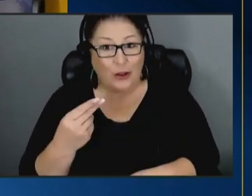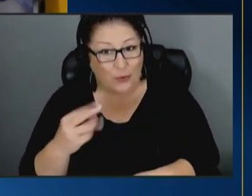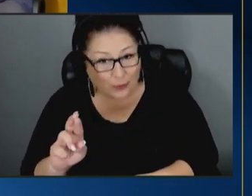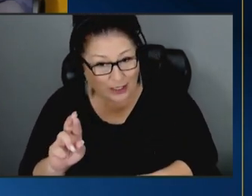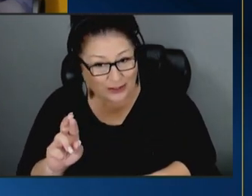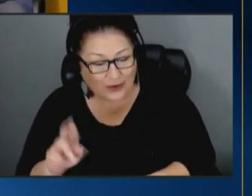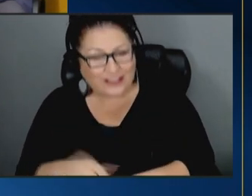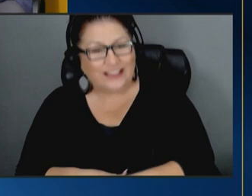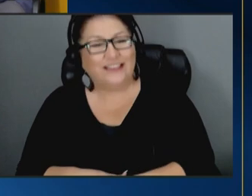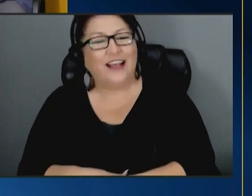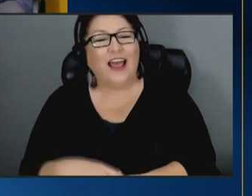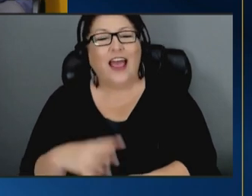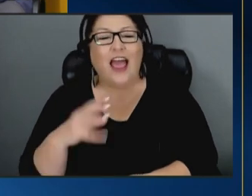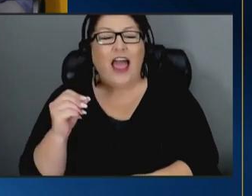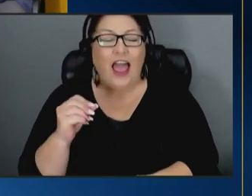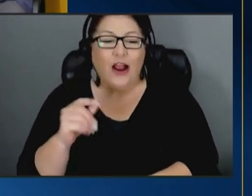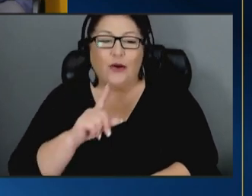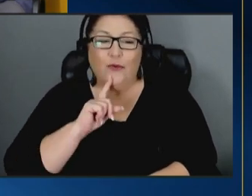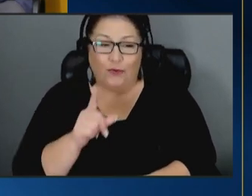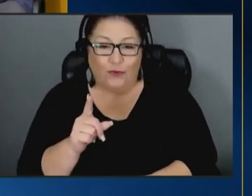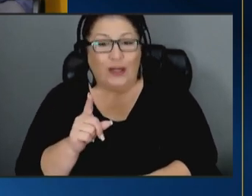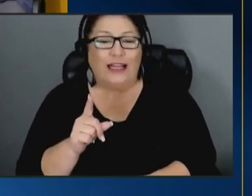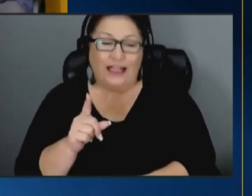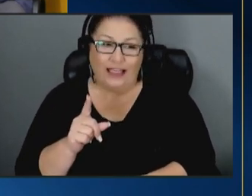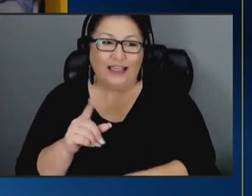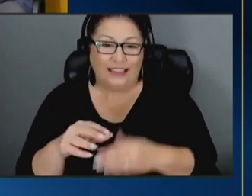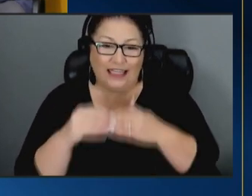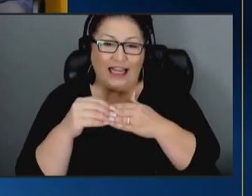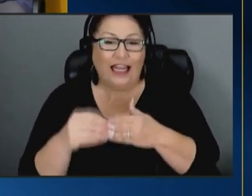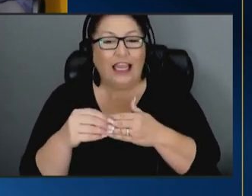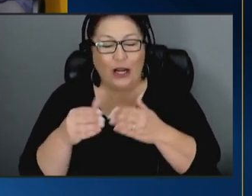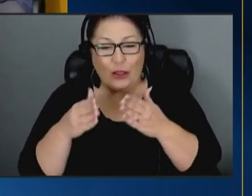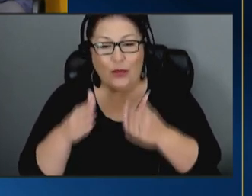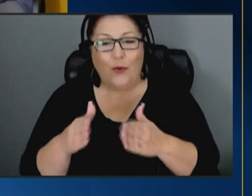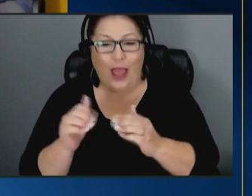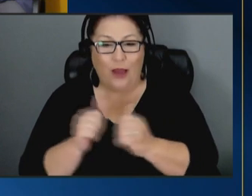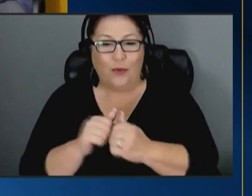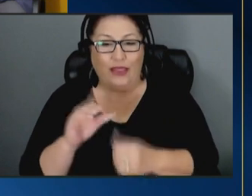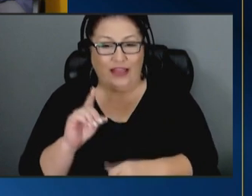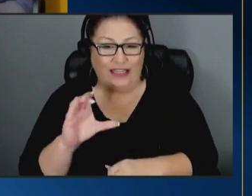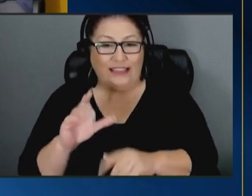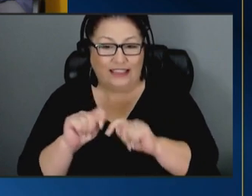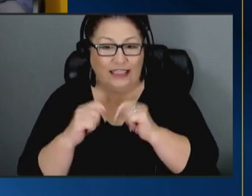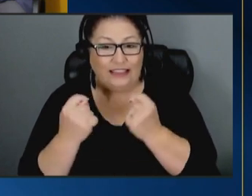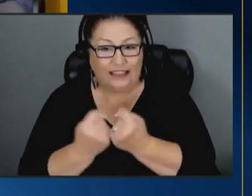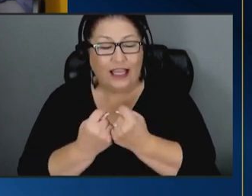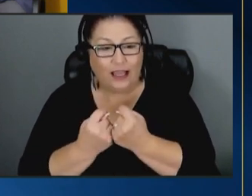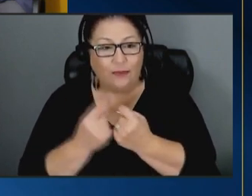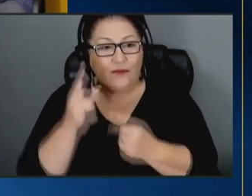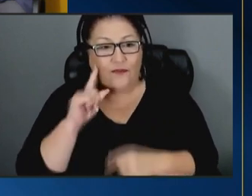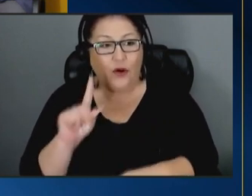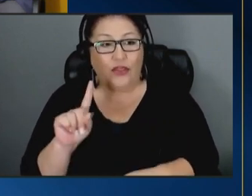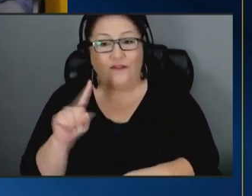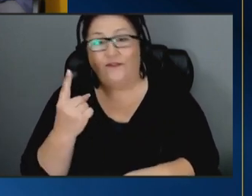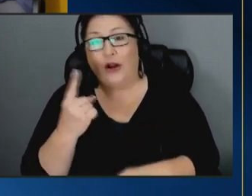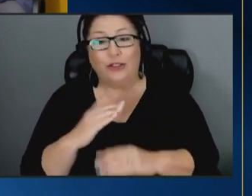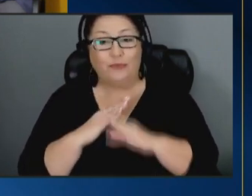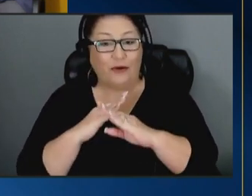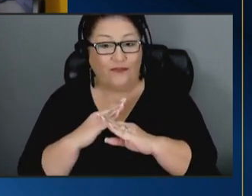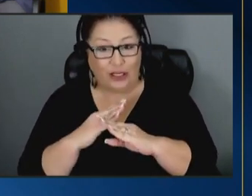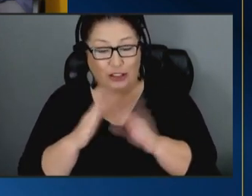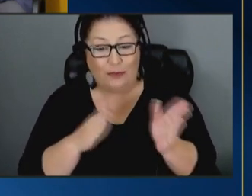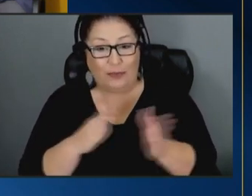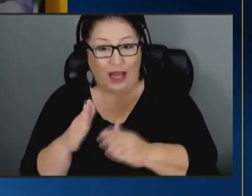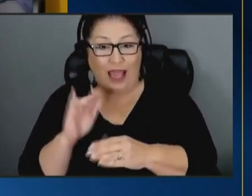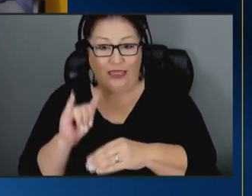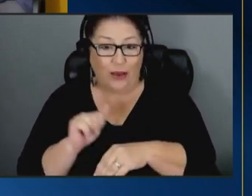and um really is is leading the way with the dc team with the the first prevention plan that was submitted